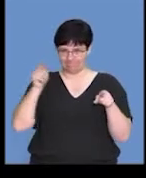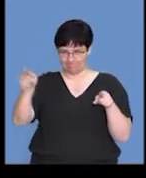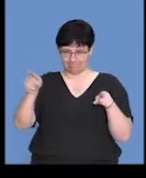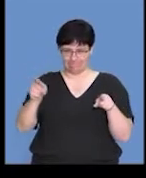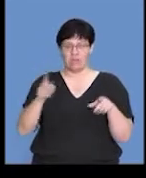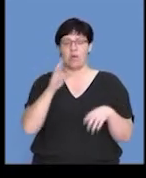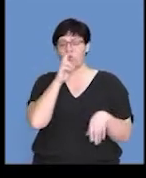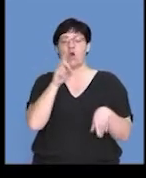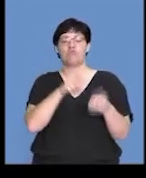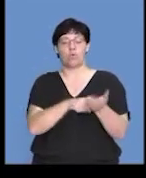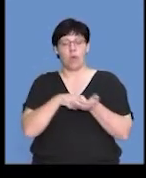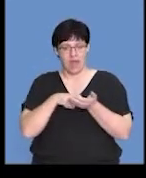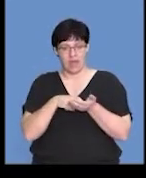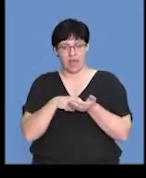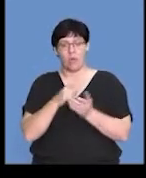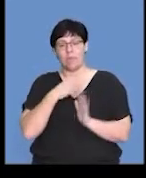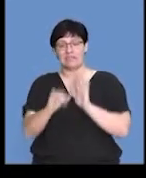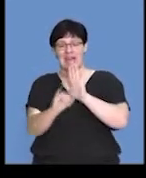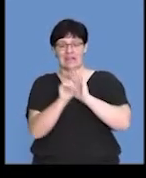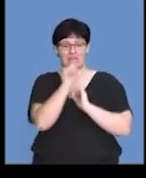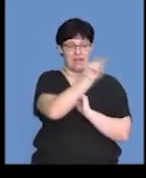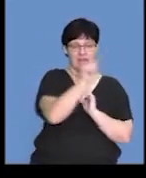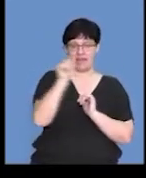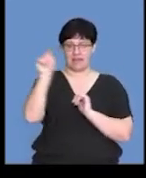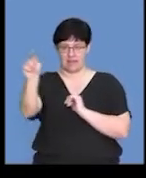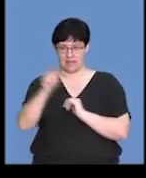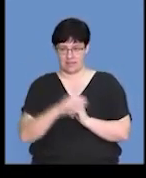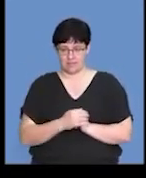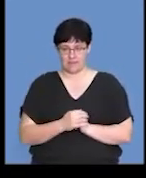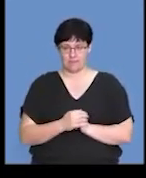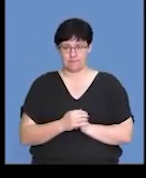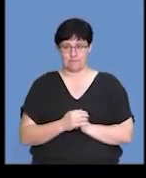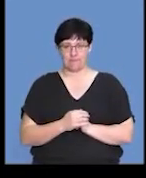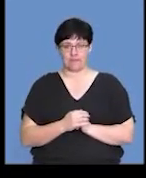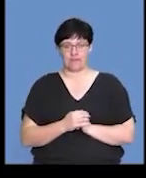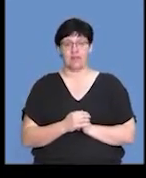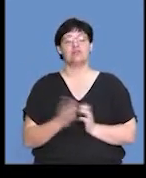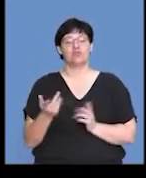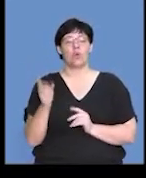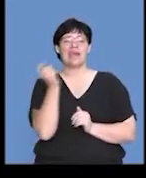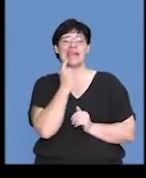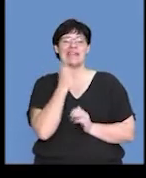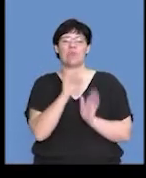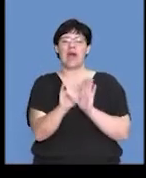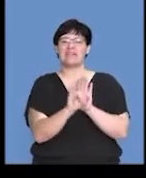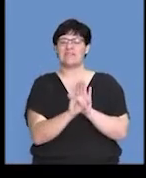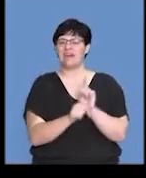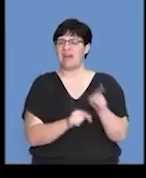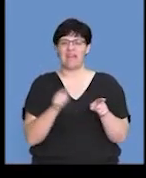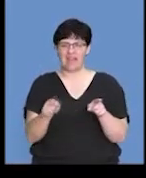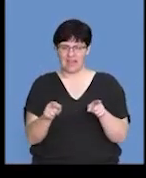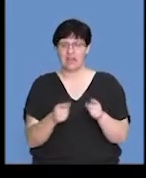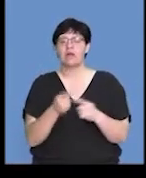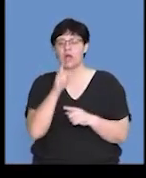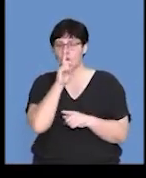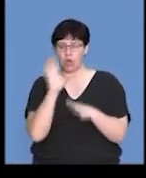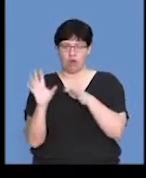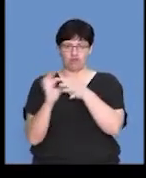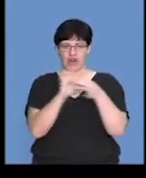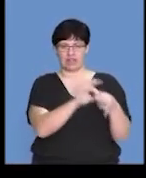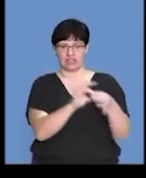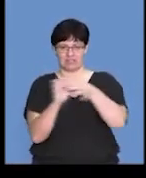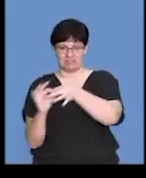require that we're able to identify these. And the easiest way to identify that is to look at the interrelated